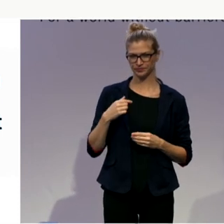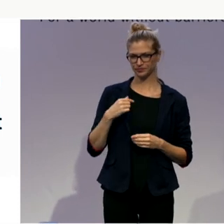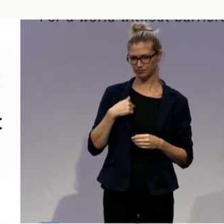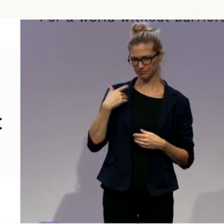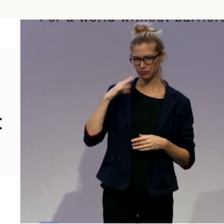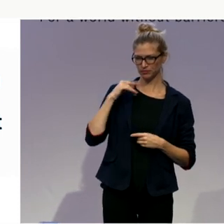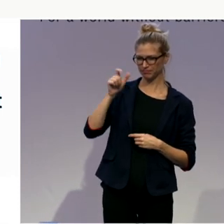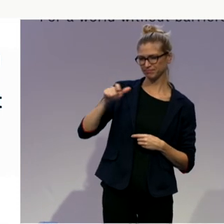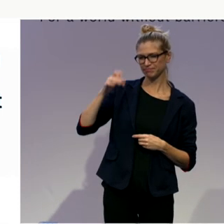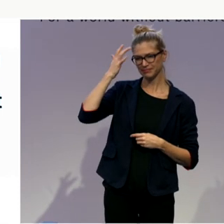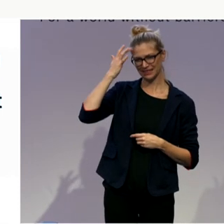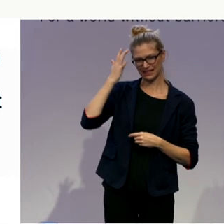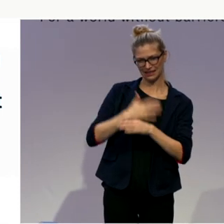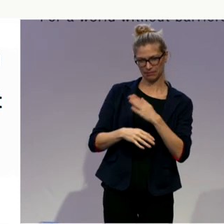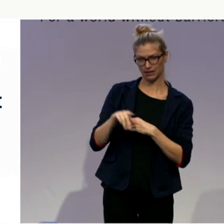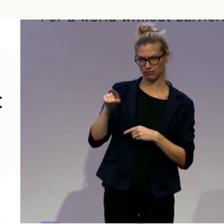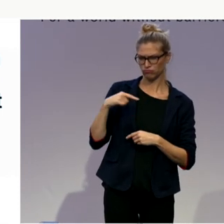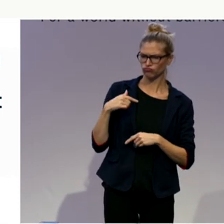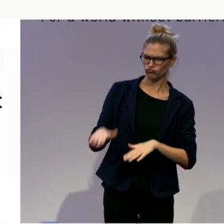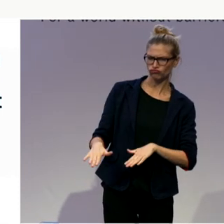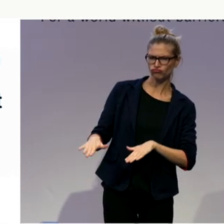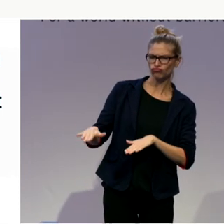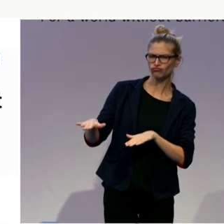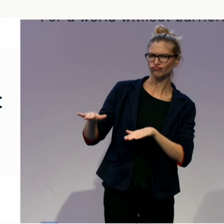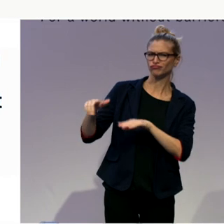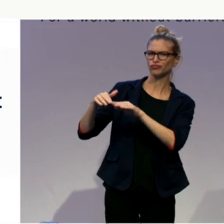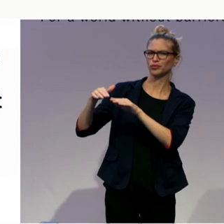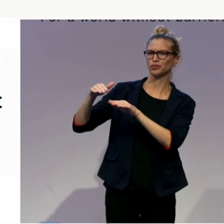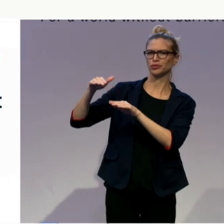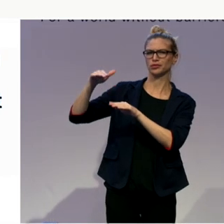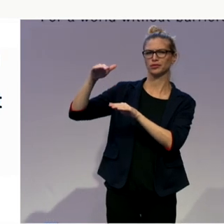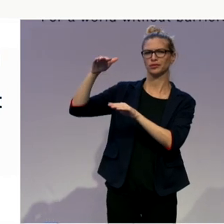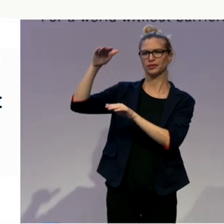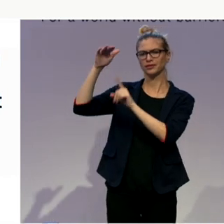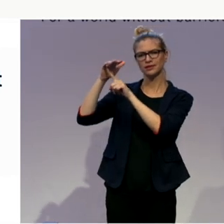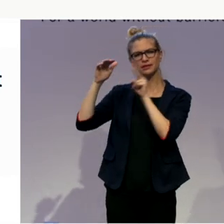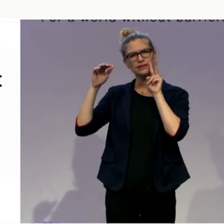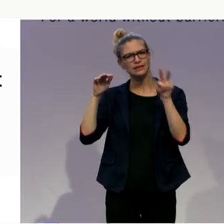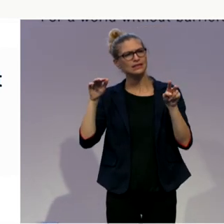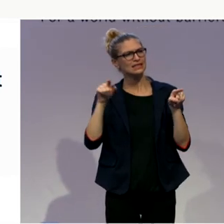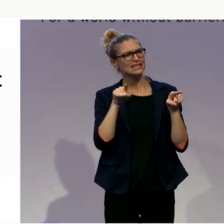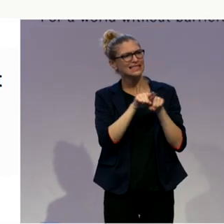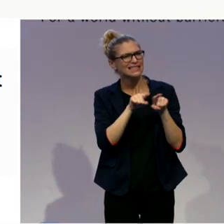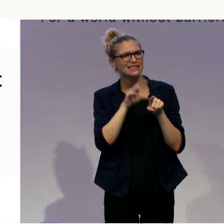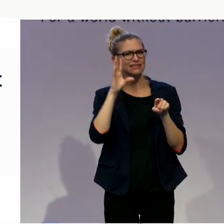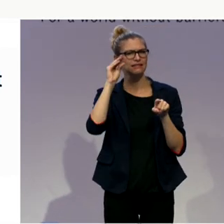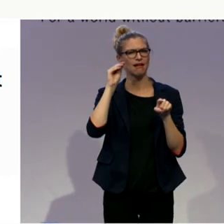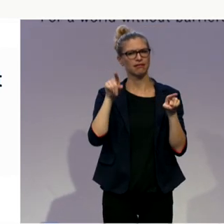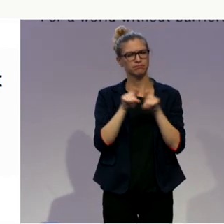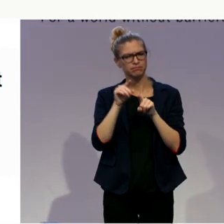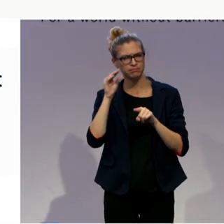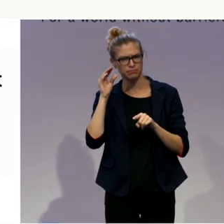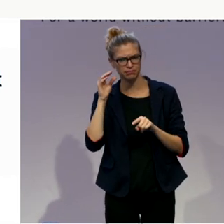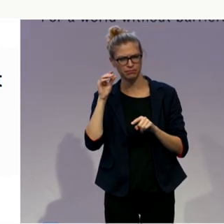growing up, when they are adult persons and they see their sisters, their brothers and they have all earned the driver's